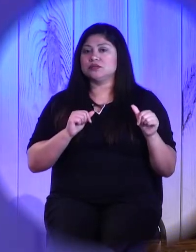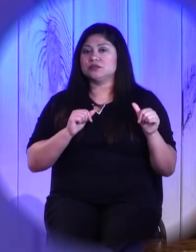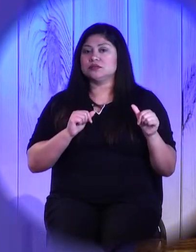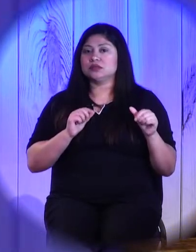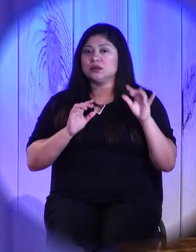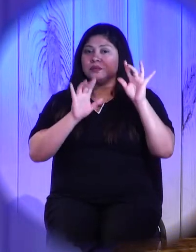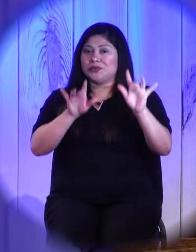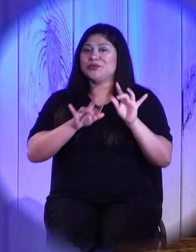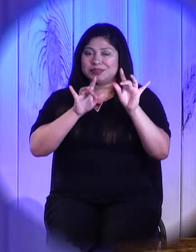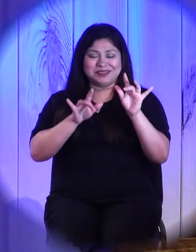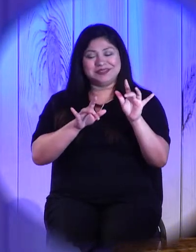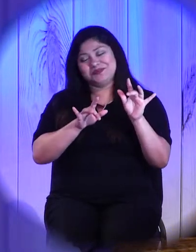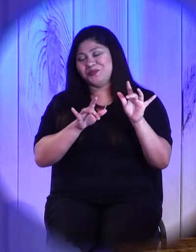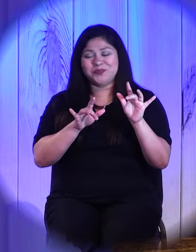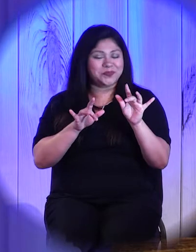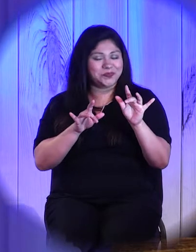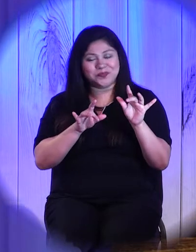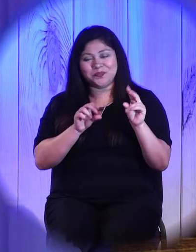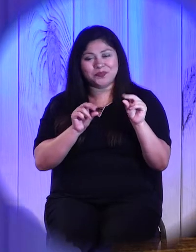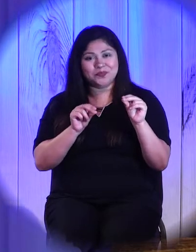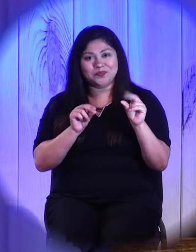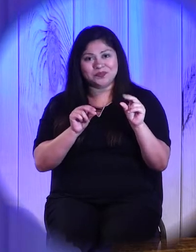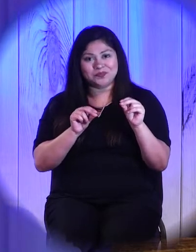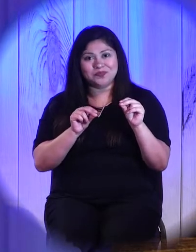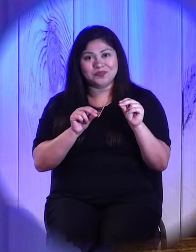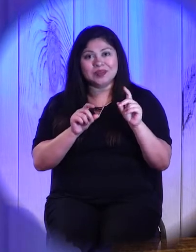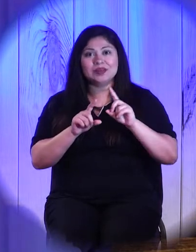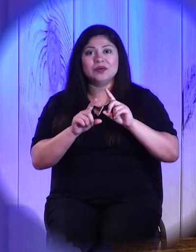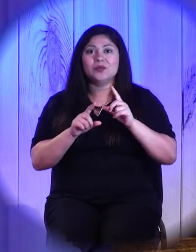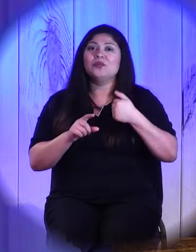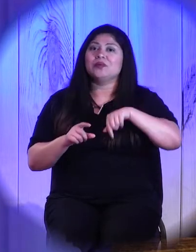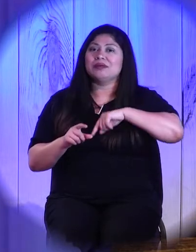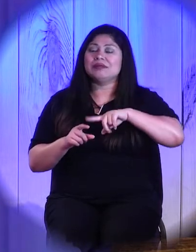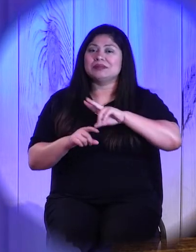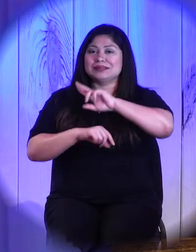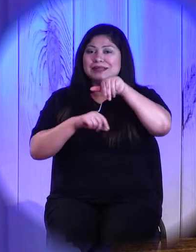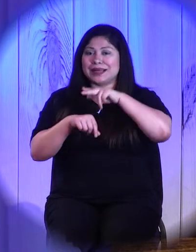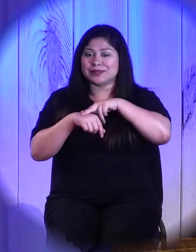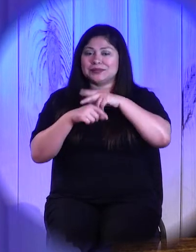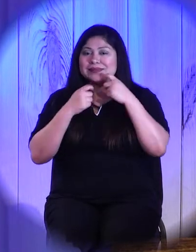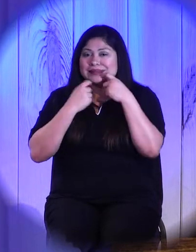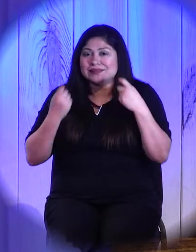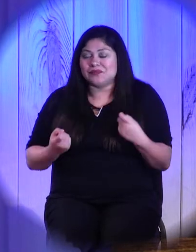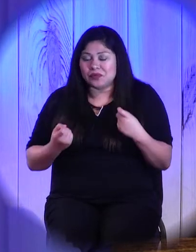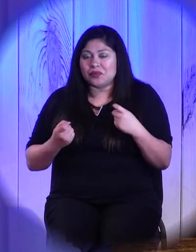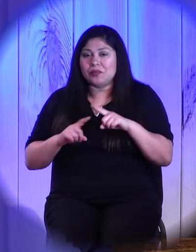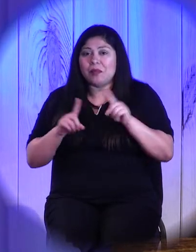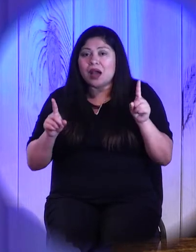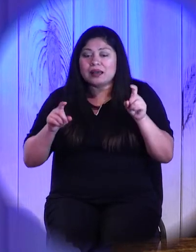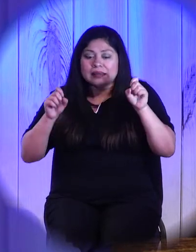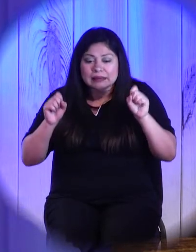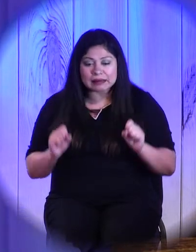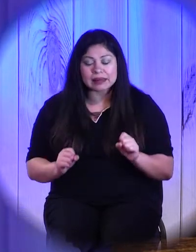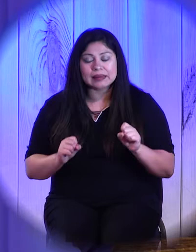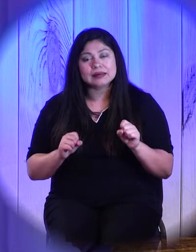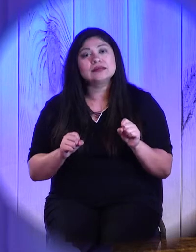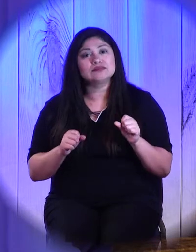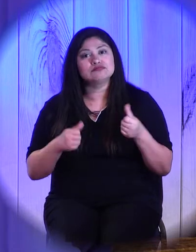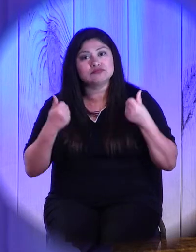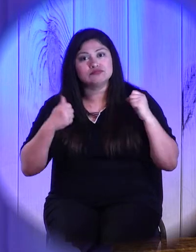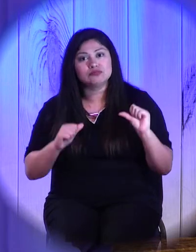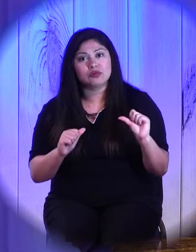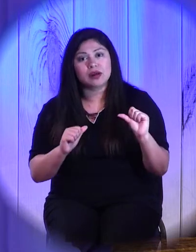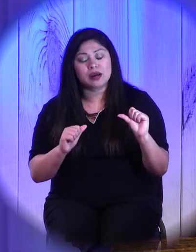sinful, broken people, but it does mean we can have a posture towards one another each and every day that is built first and foremost